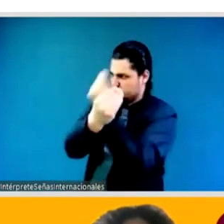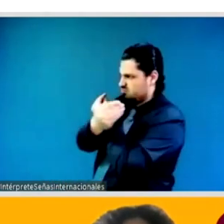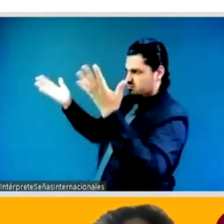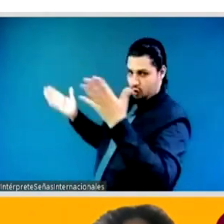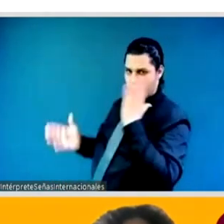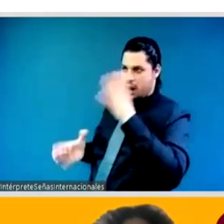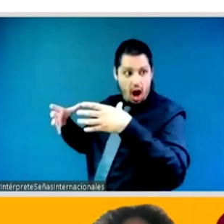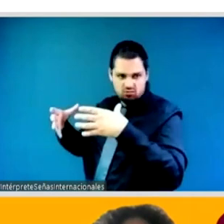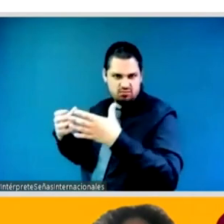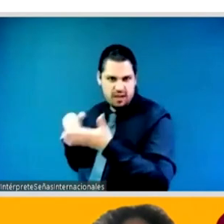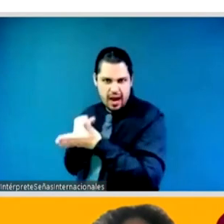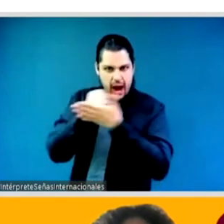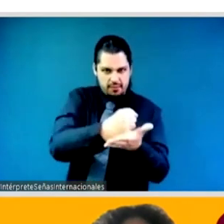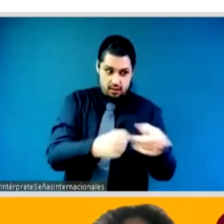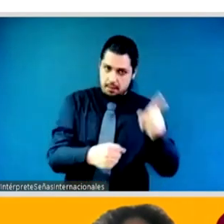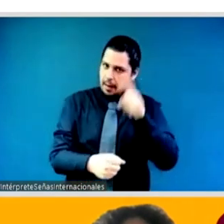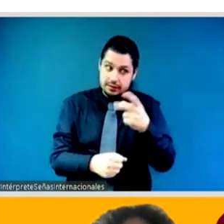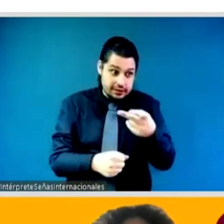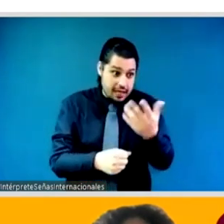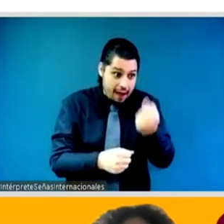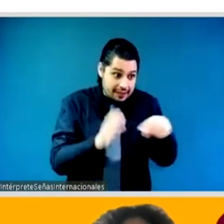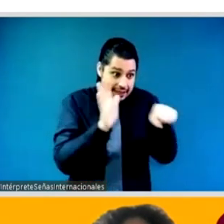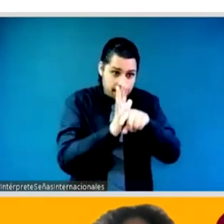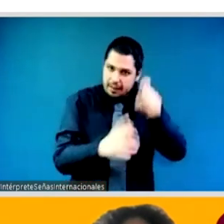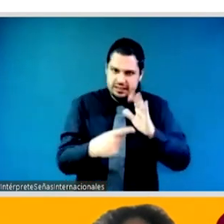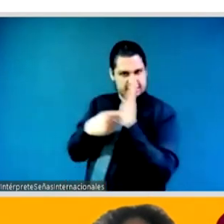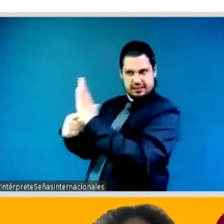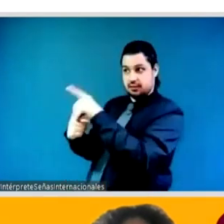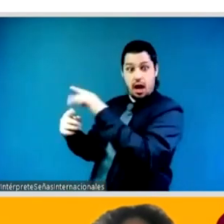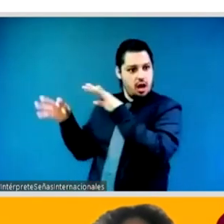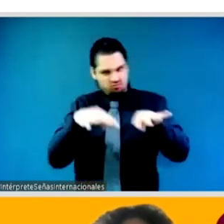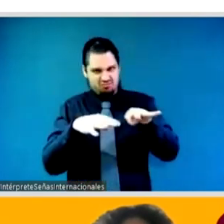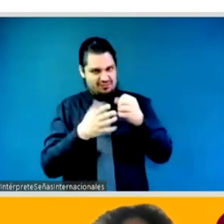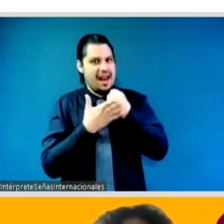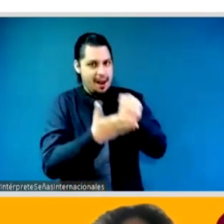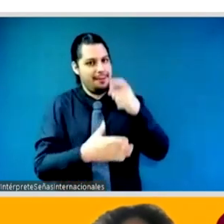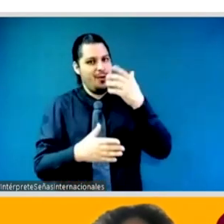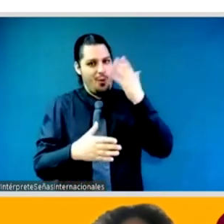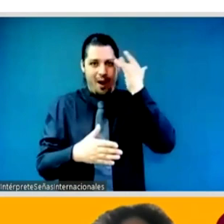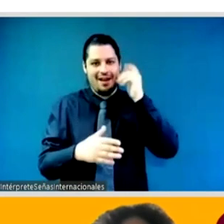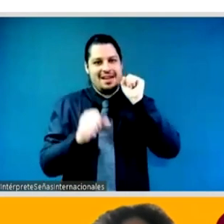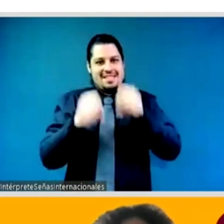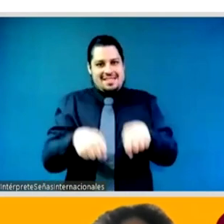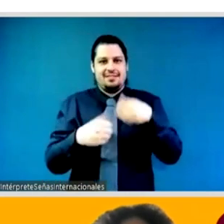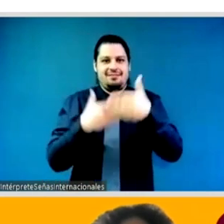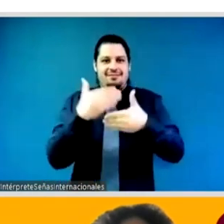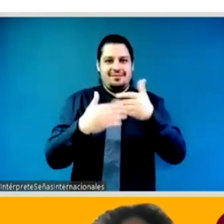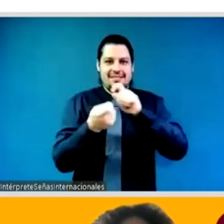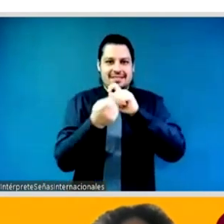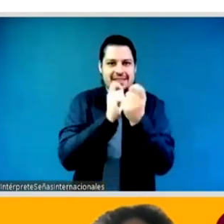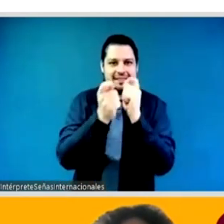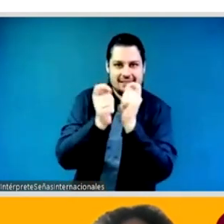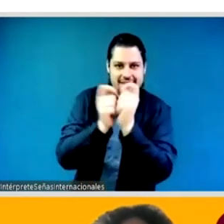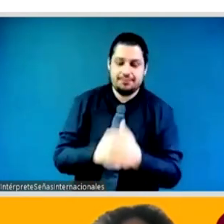before for uh accountability and then um you know going back to the issue of narratives